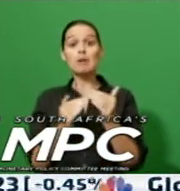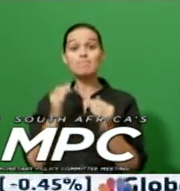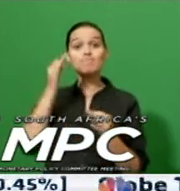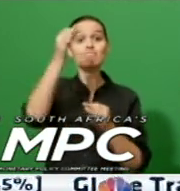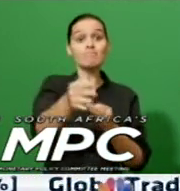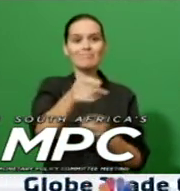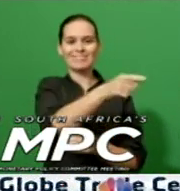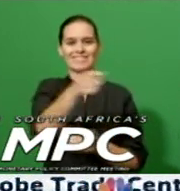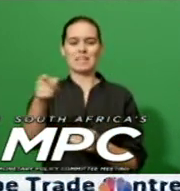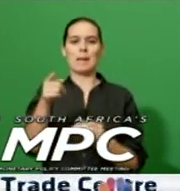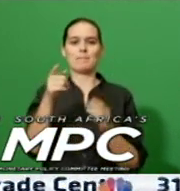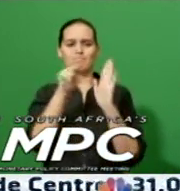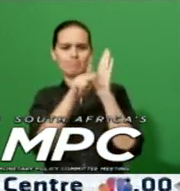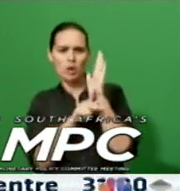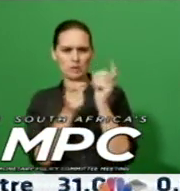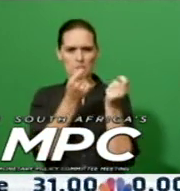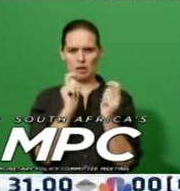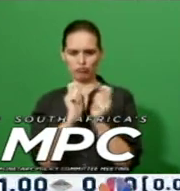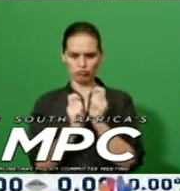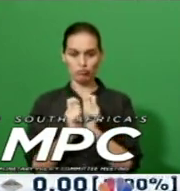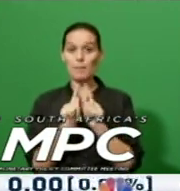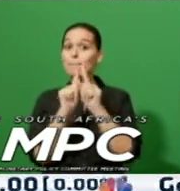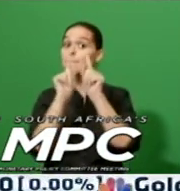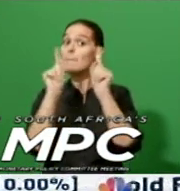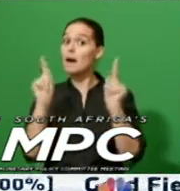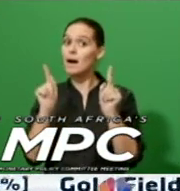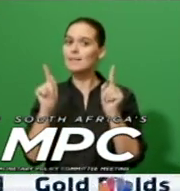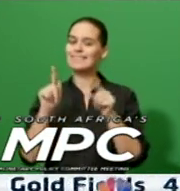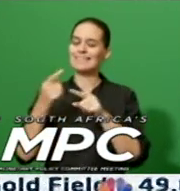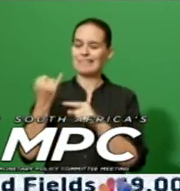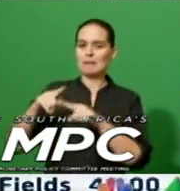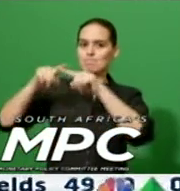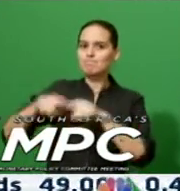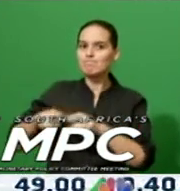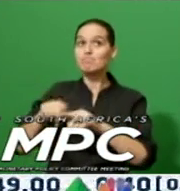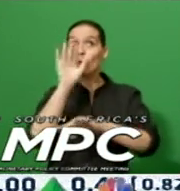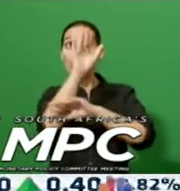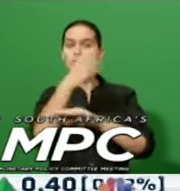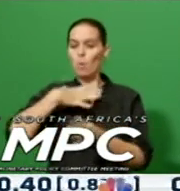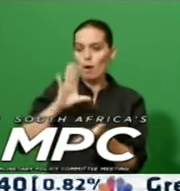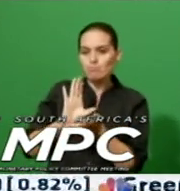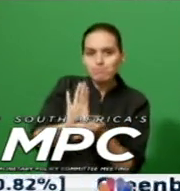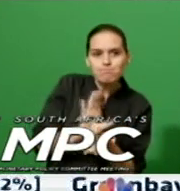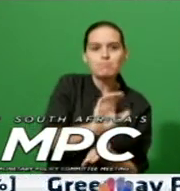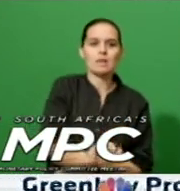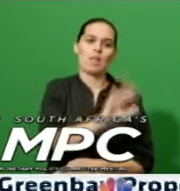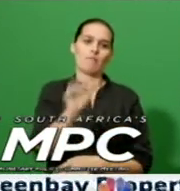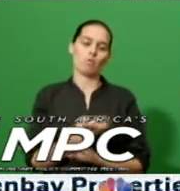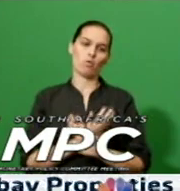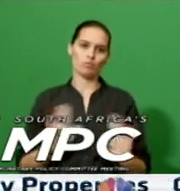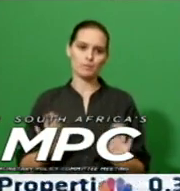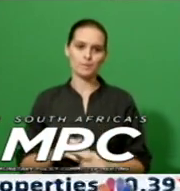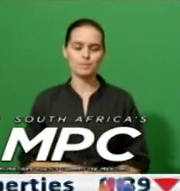But they remain vulnerable to changes in investor sentiment. The rent